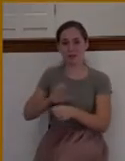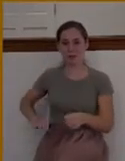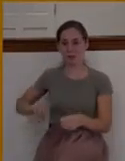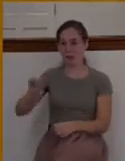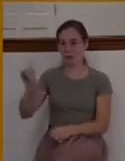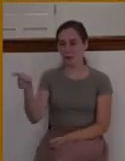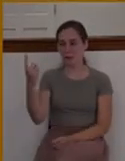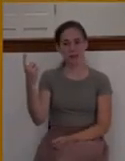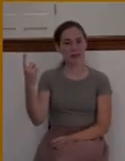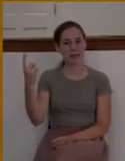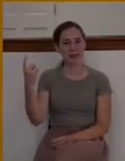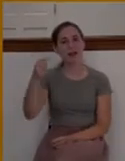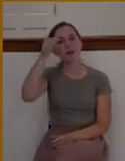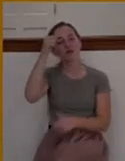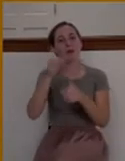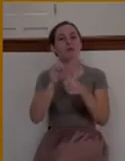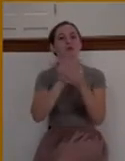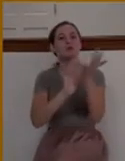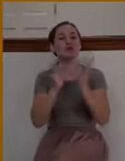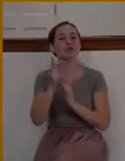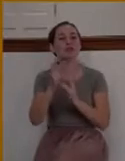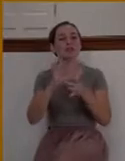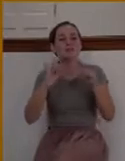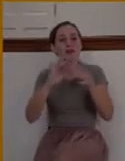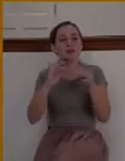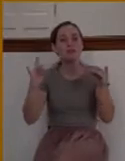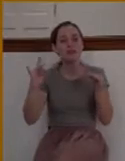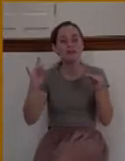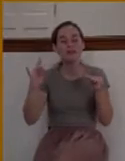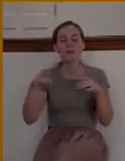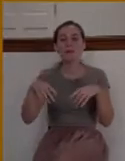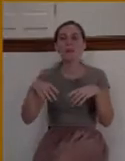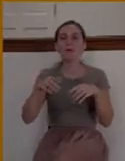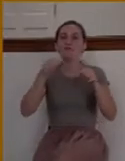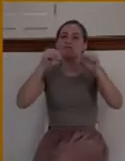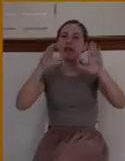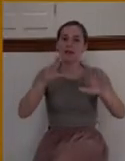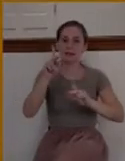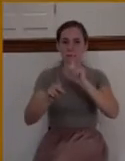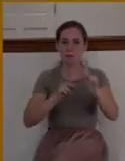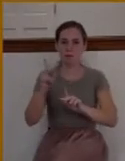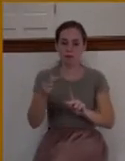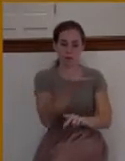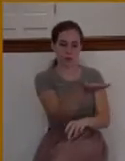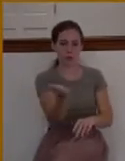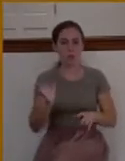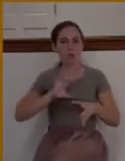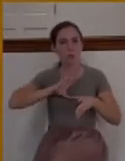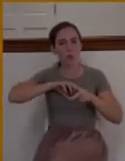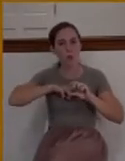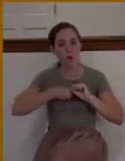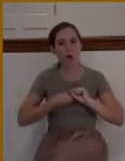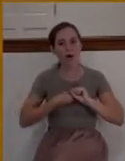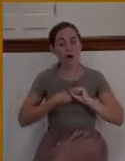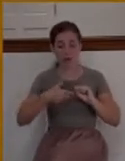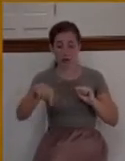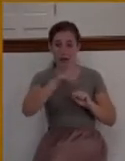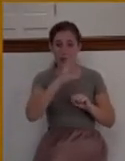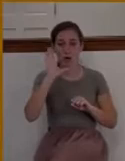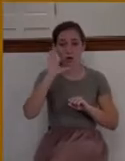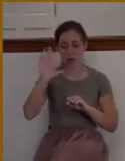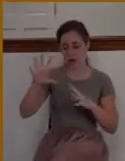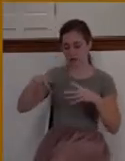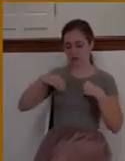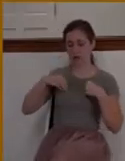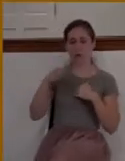Jesus said in the Sermon on Mount? Blessed are they that mourn, for they shall be comforted. Blessed are the poor in